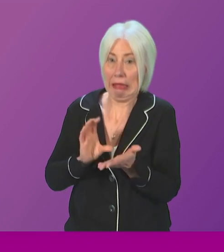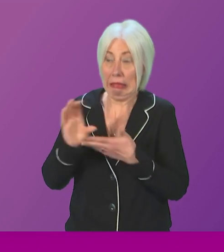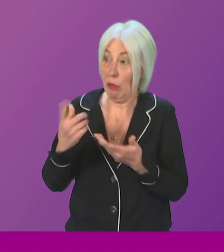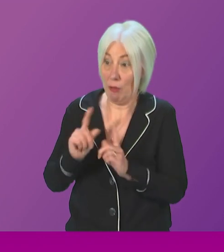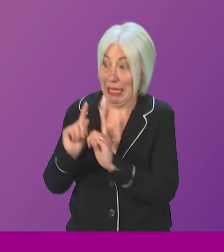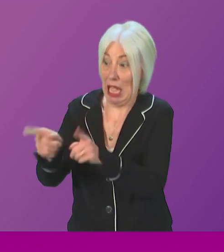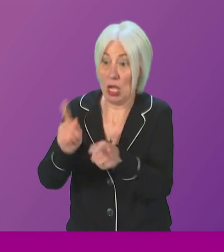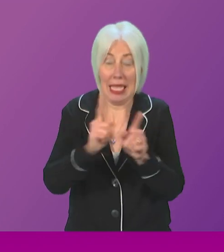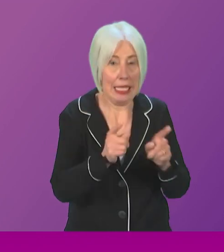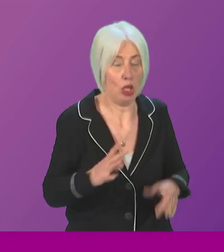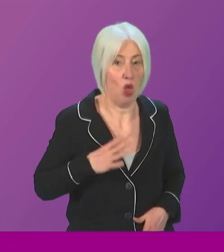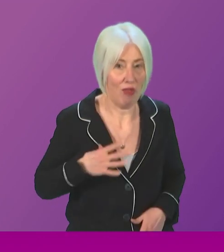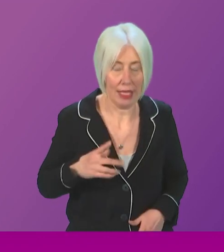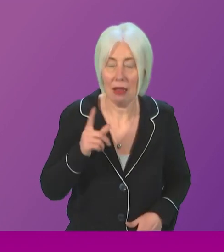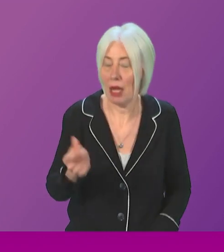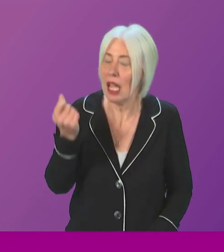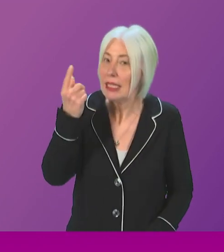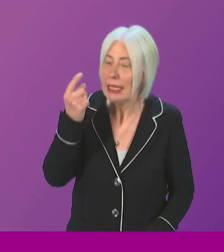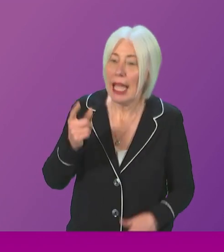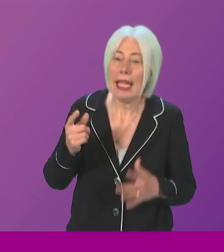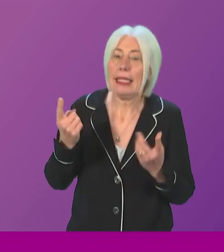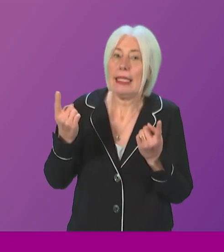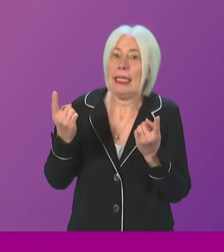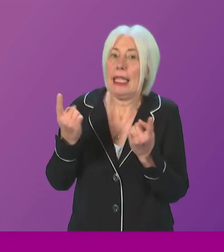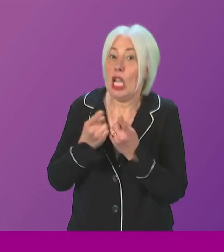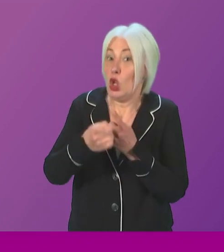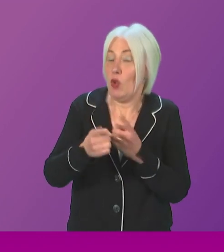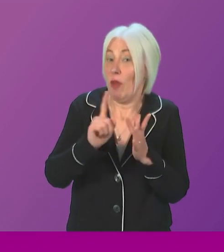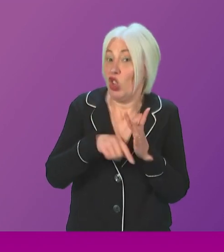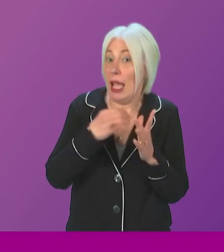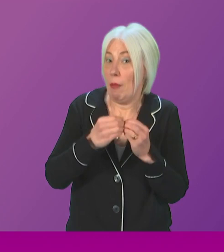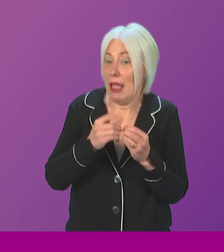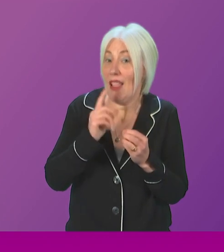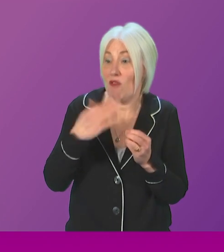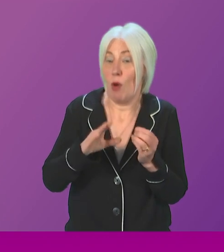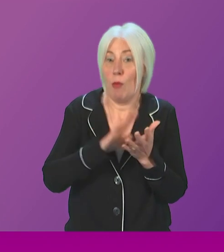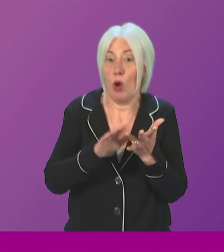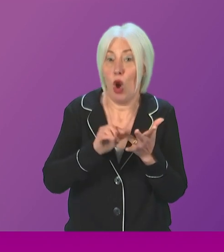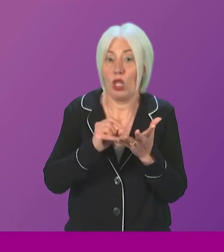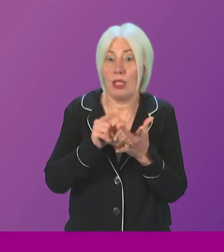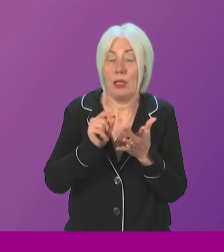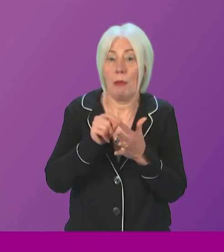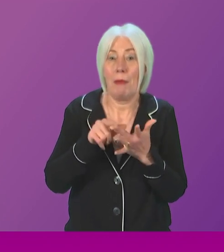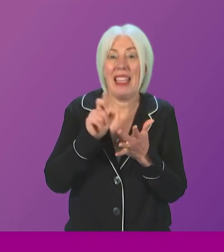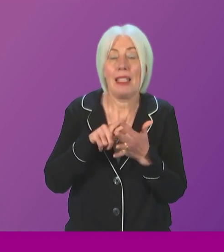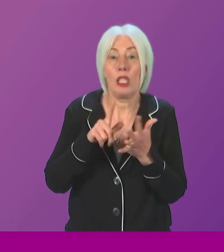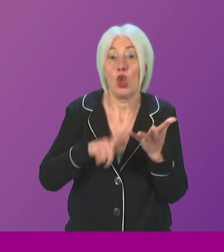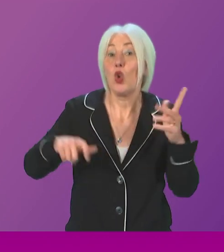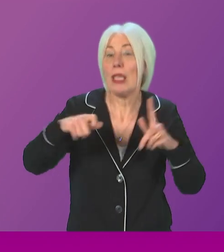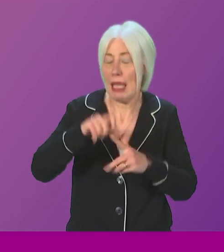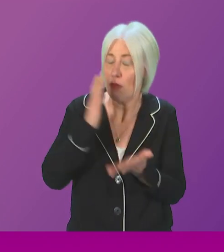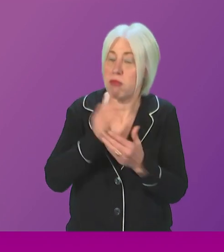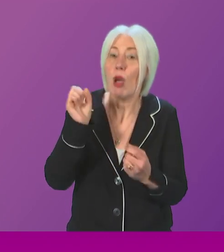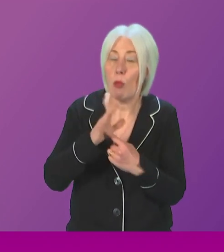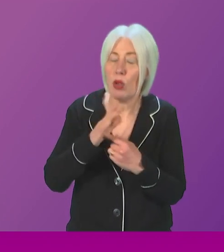allocated. But, look, I understand that the issues raised by Jackie Bailey on behalf of Hospices UK are very, very important. I